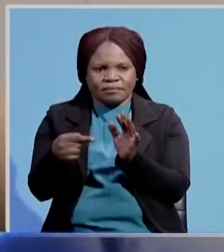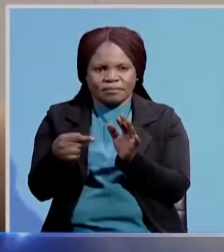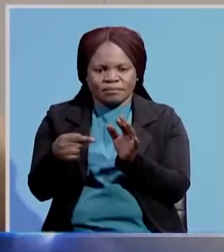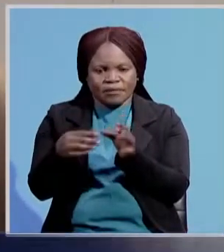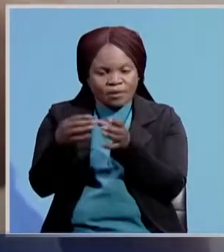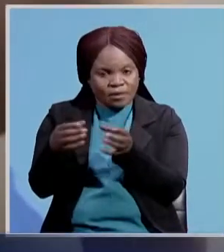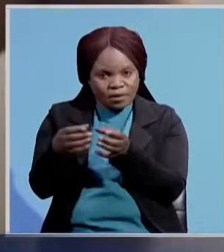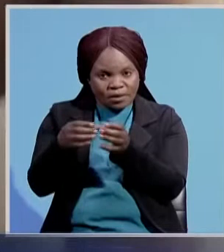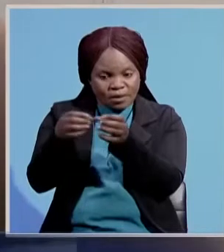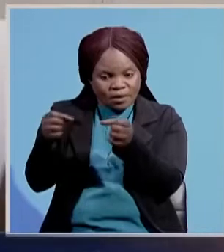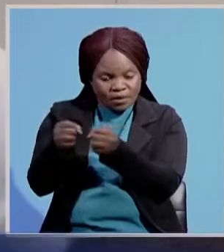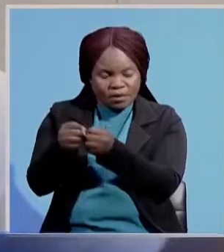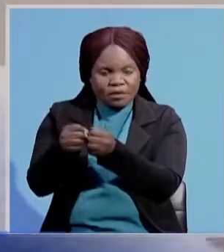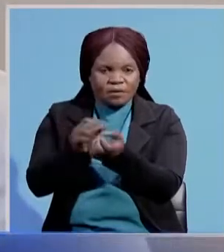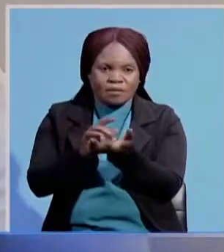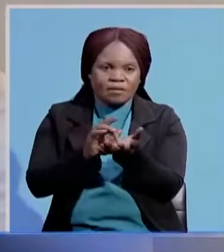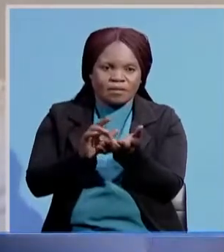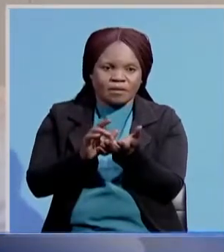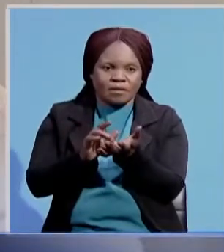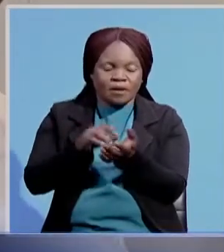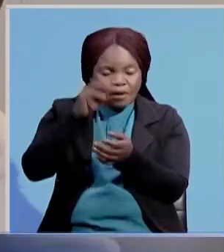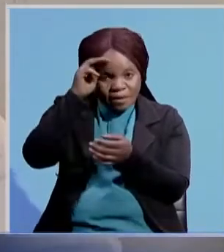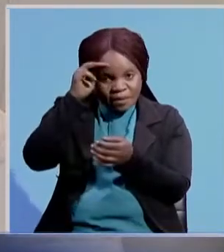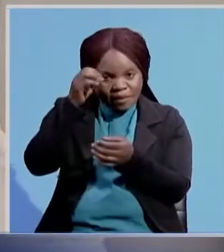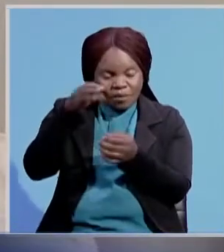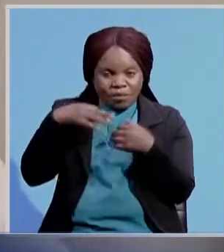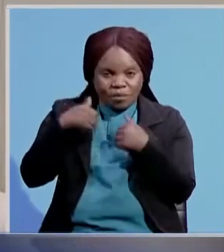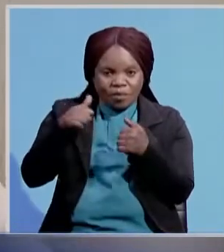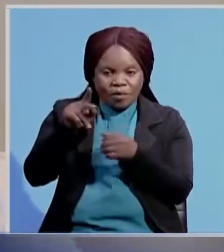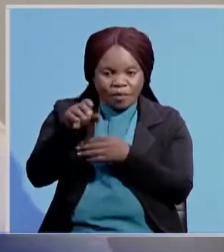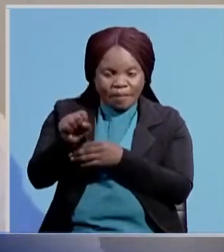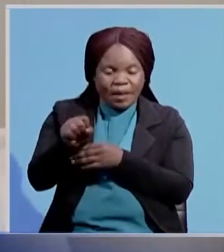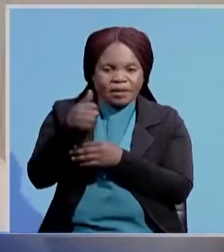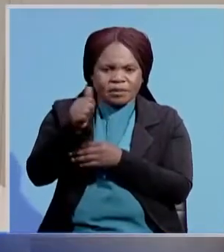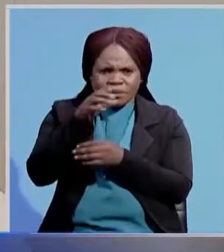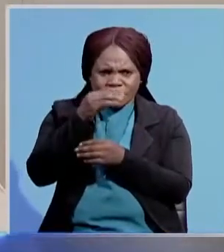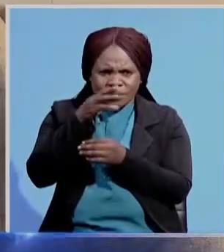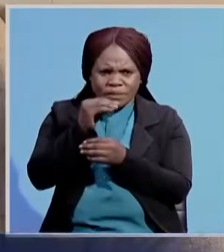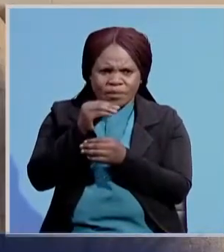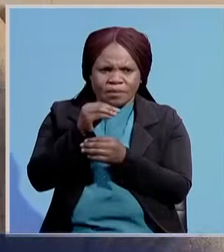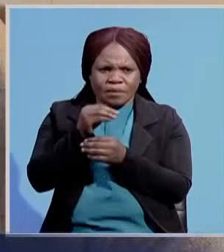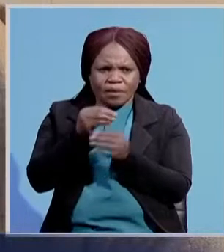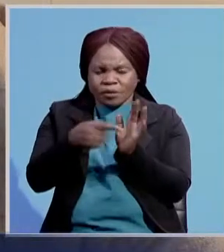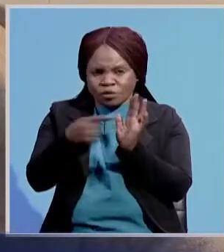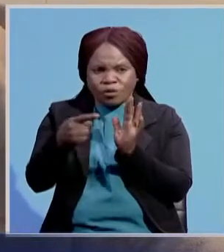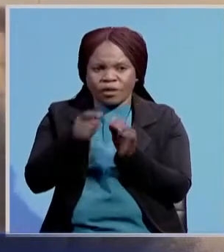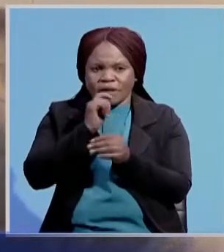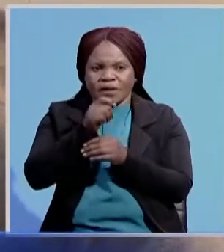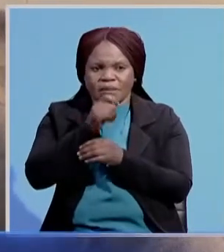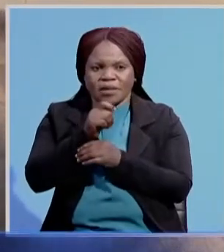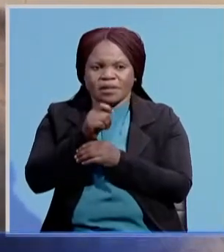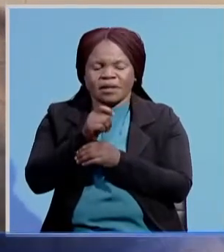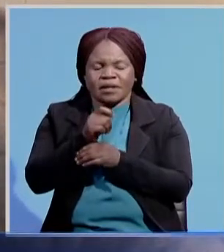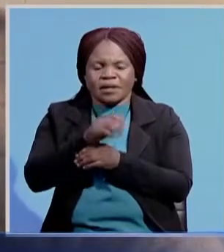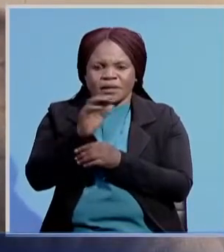Minister of Information Permanent Secretary Amos Malupenga has edged the media to be in the forefront in taking the job. To encourage